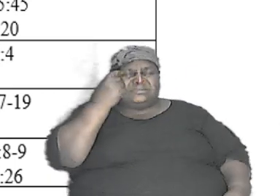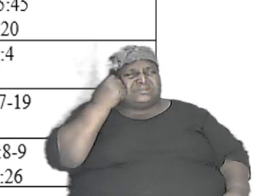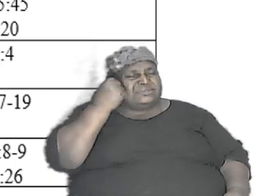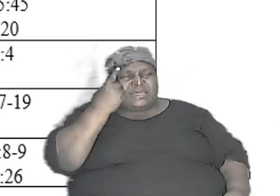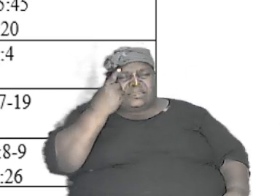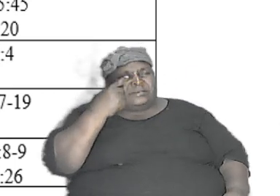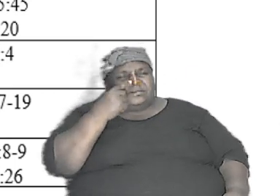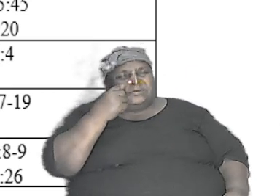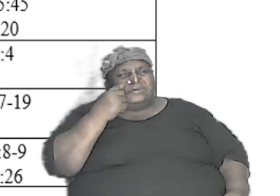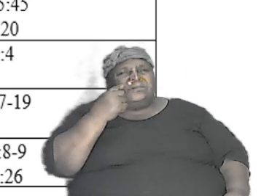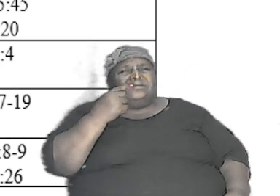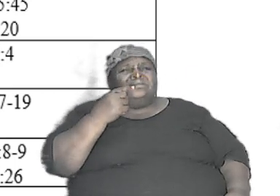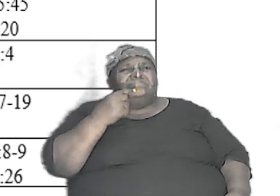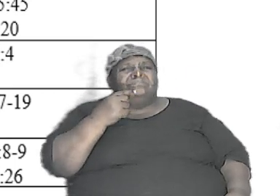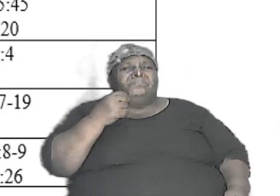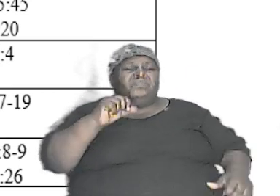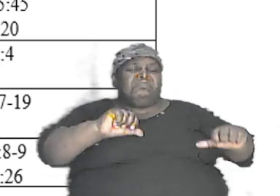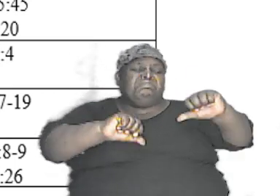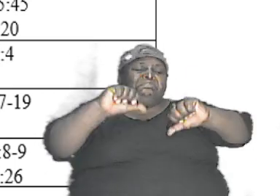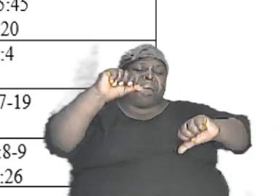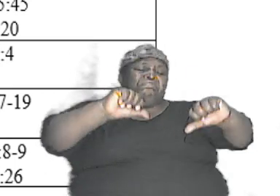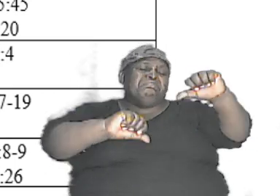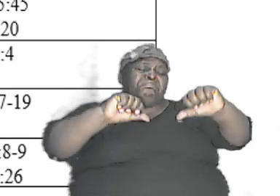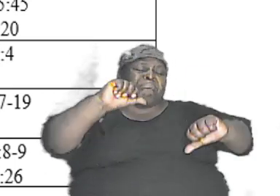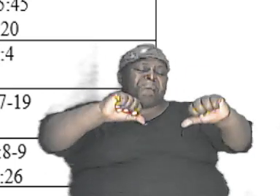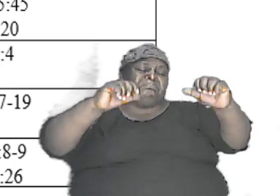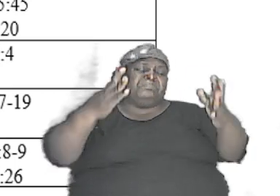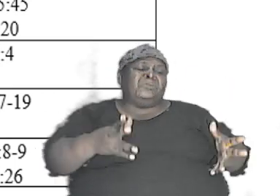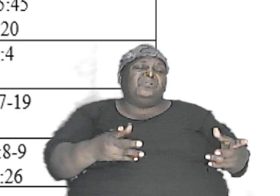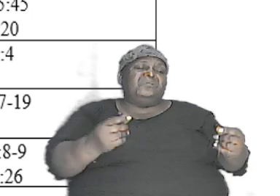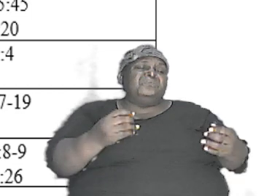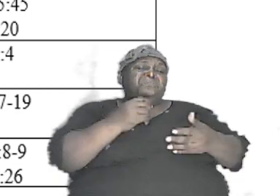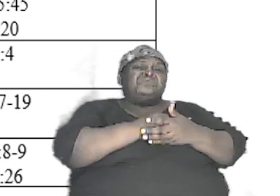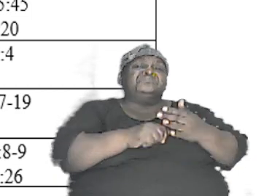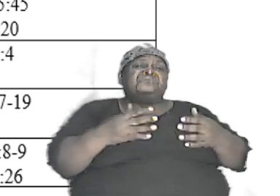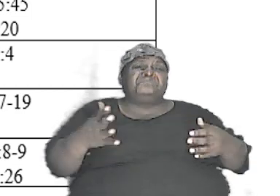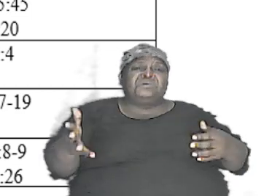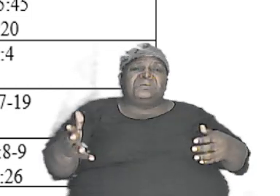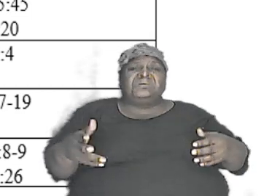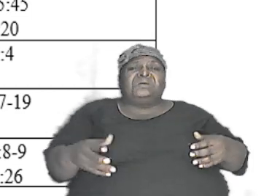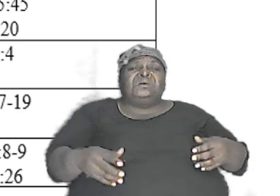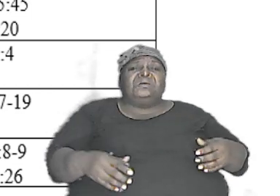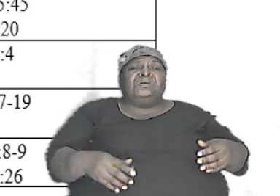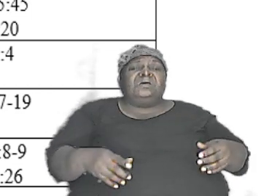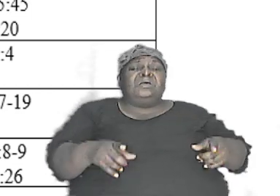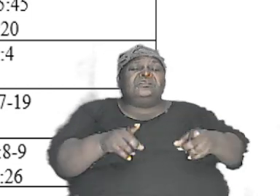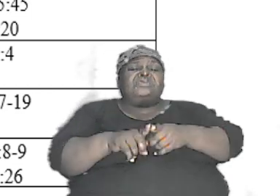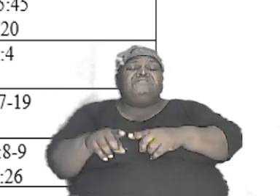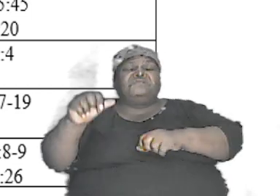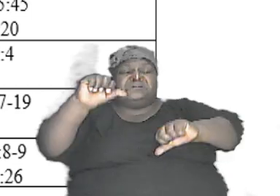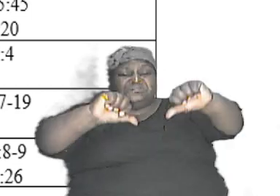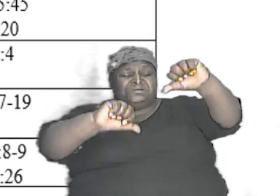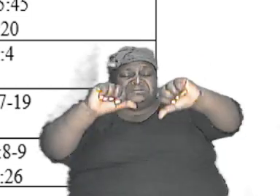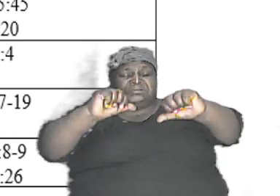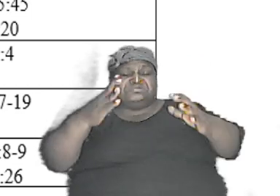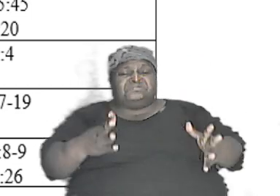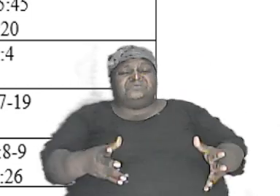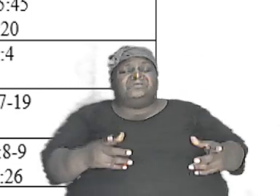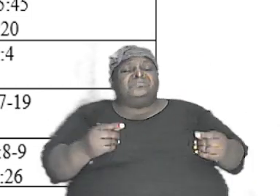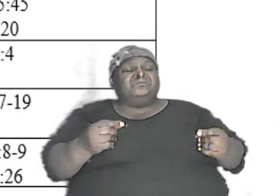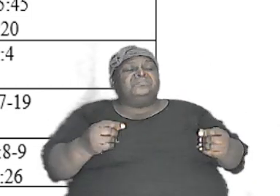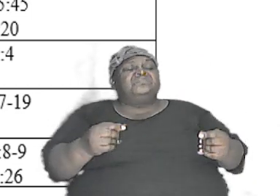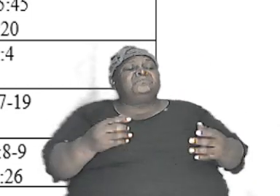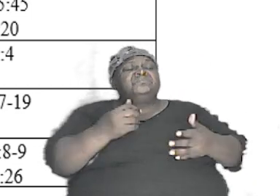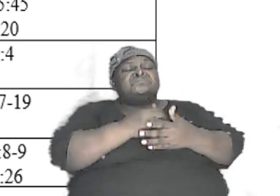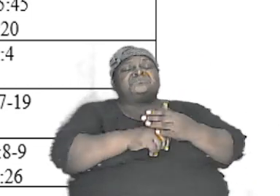undertake and scientists would do something and come up with a particular finding another set of scientists will do the same thing and they have a totally different